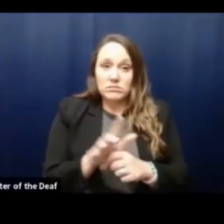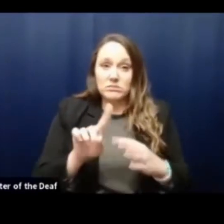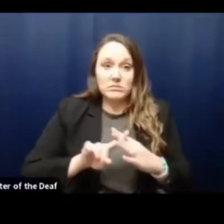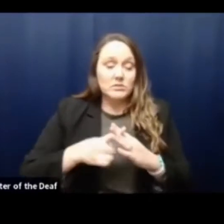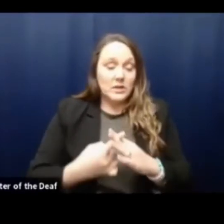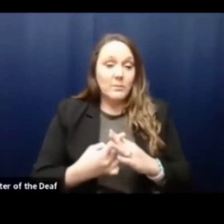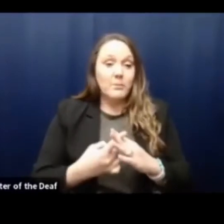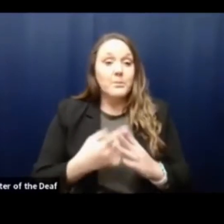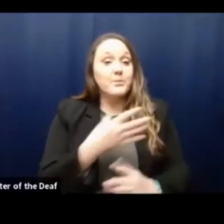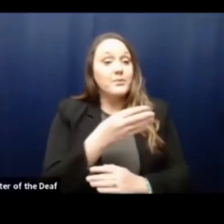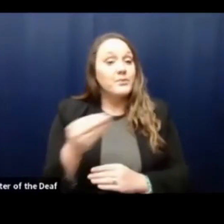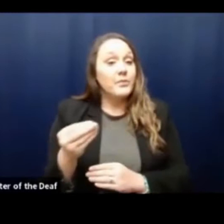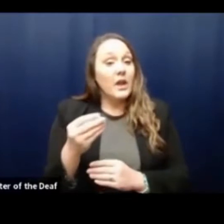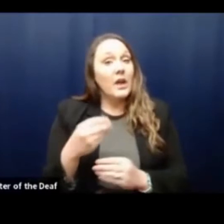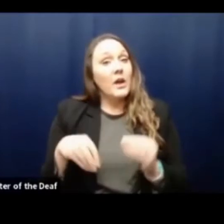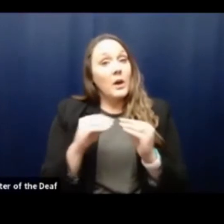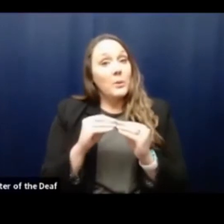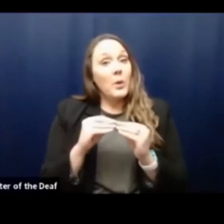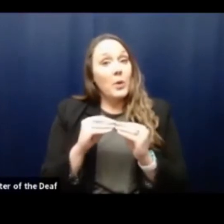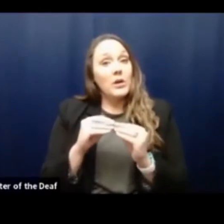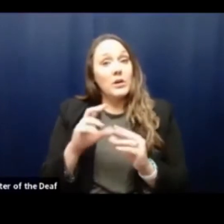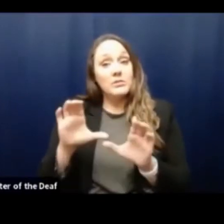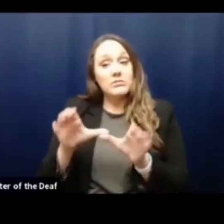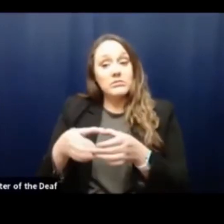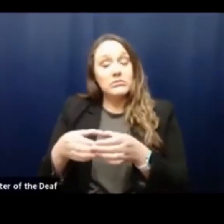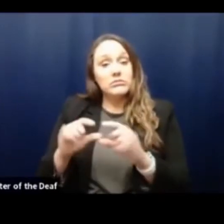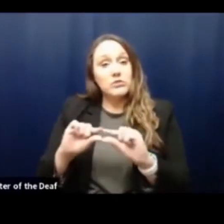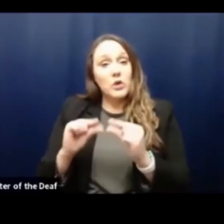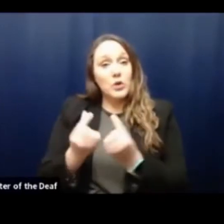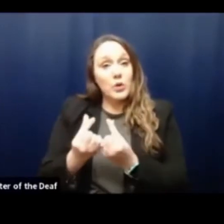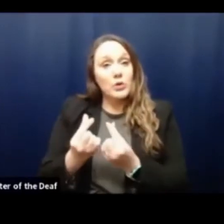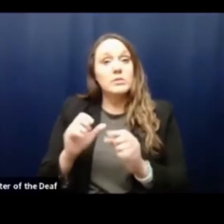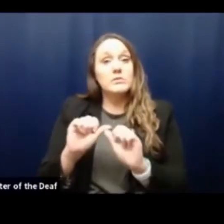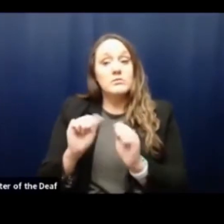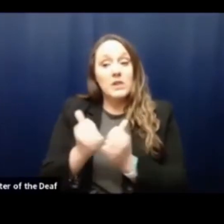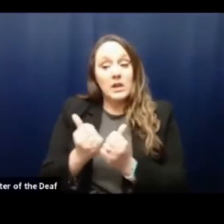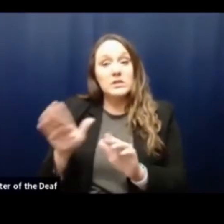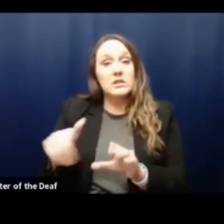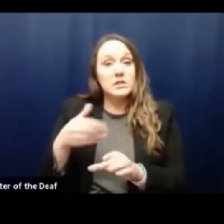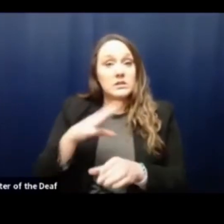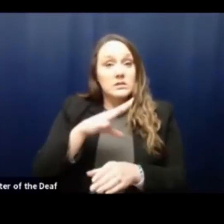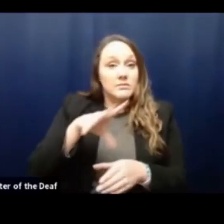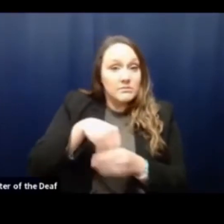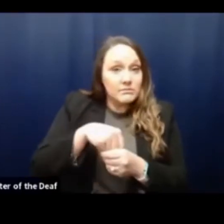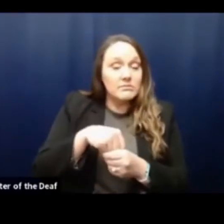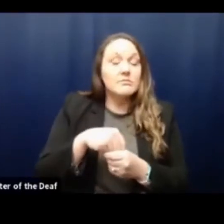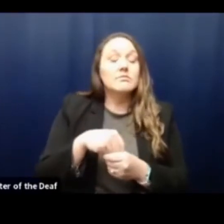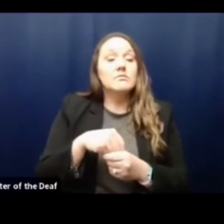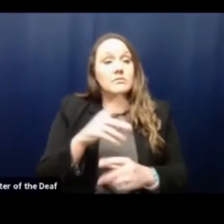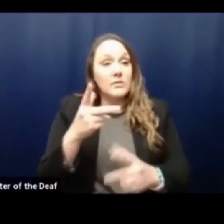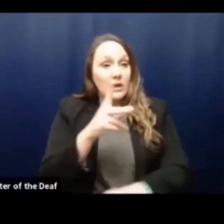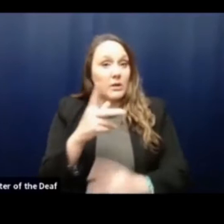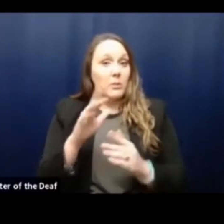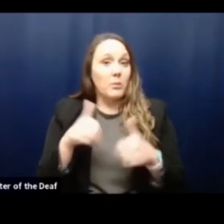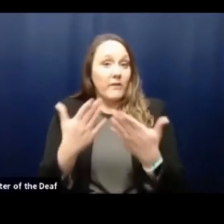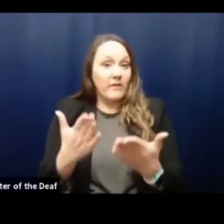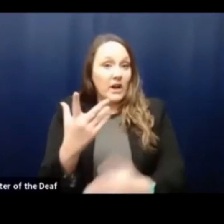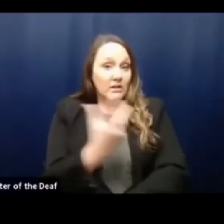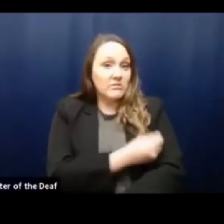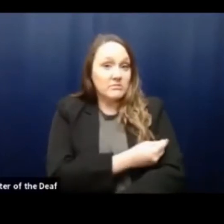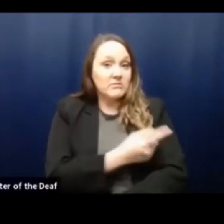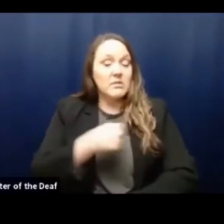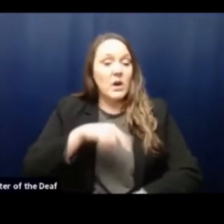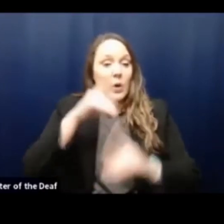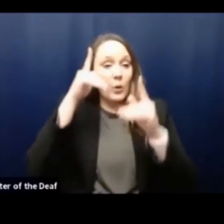And as more entities come on board, we can provide vaccine, who can provide vaccine. We hope to dedicate additional resources to these groups